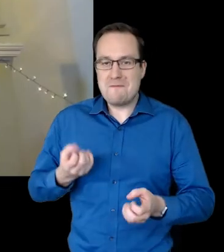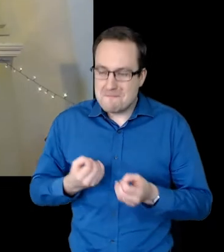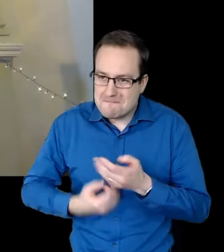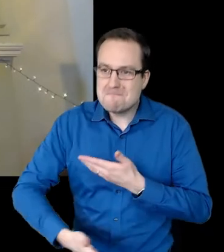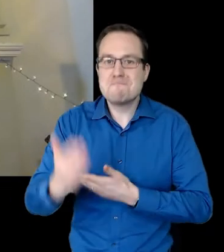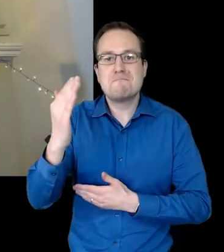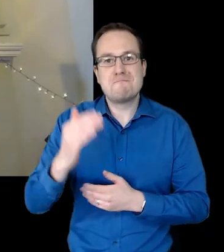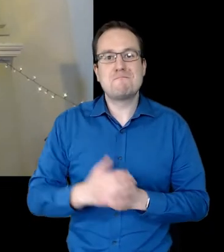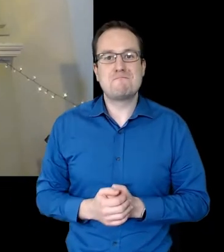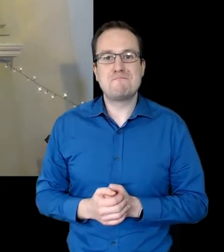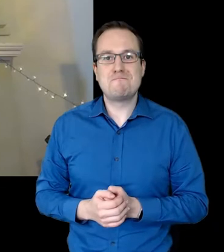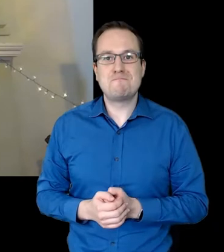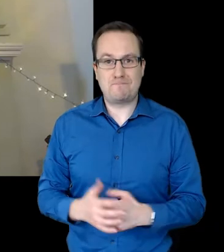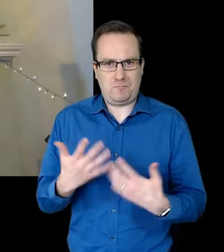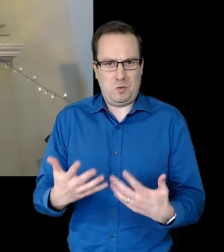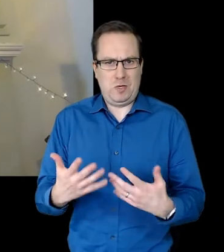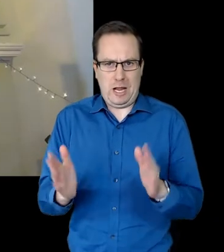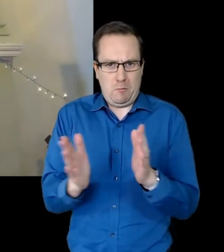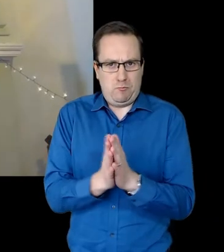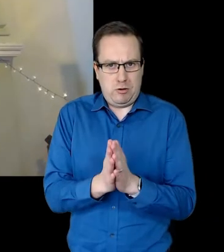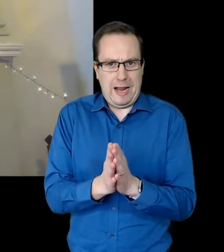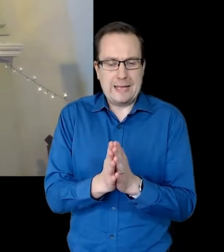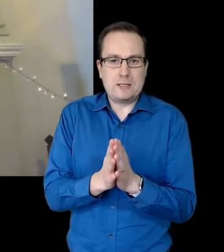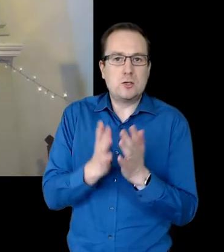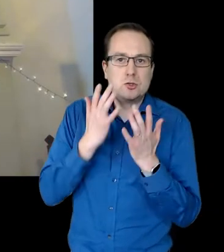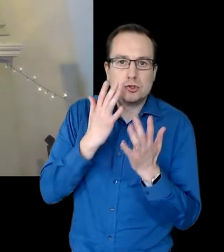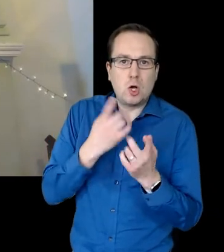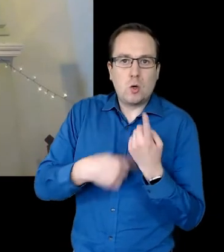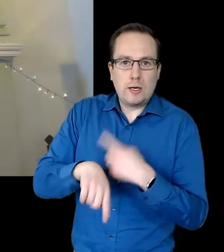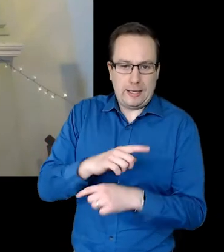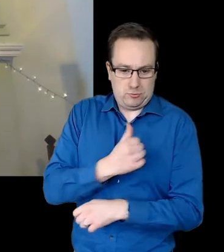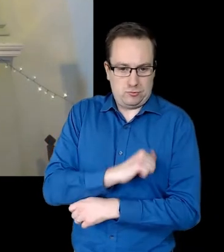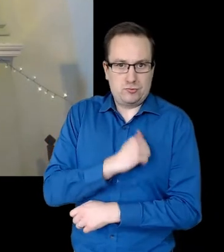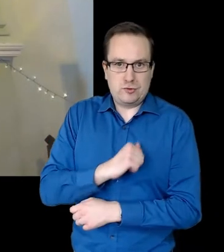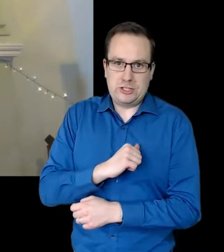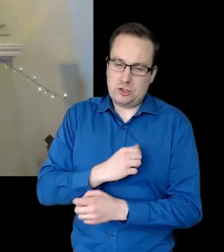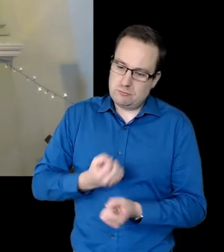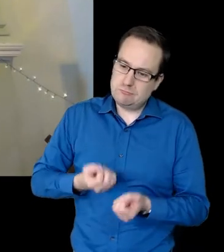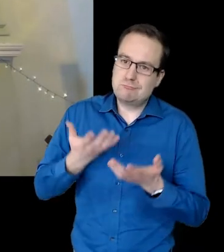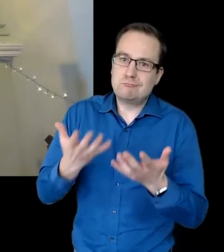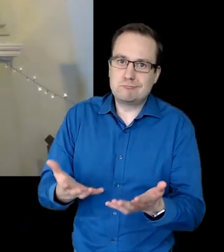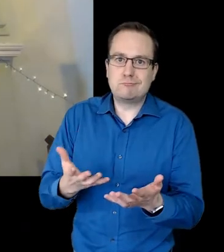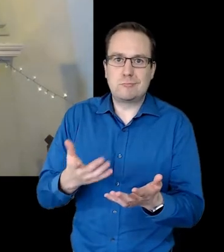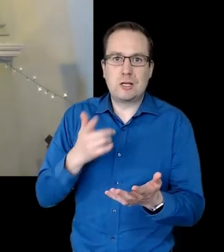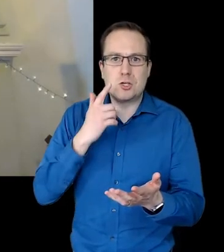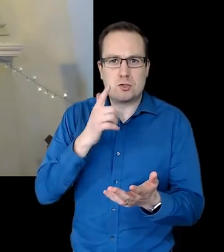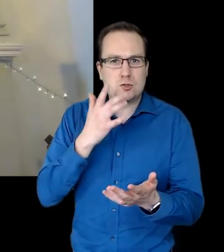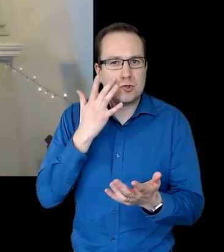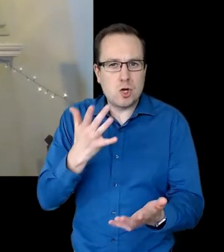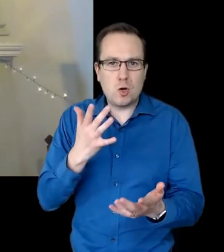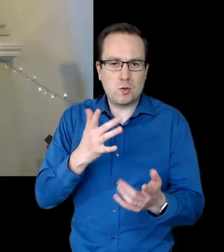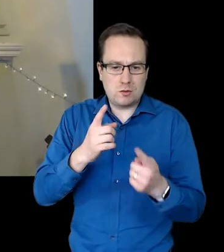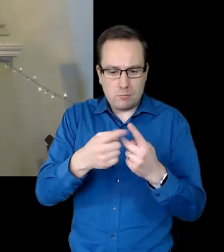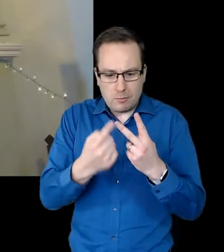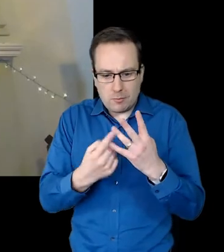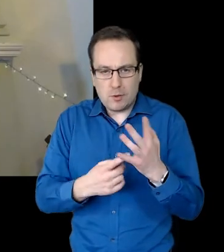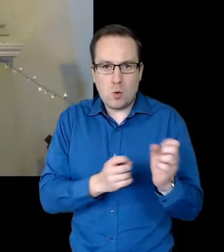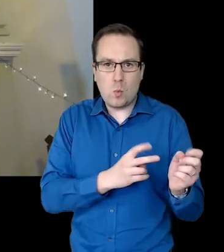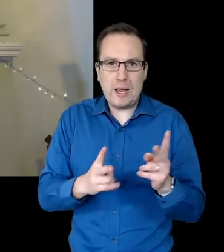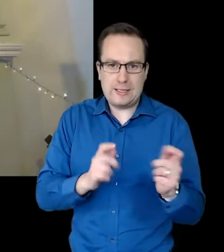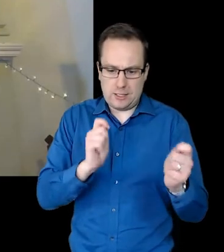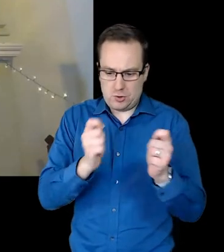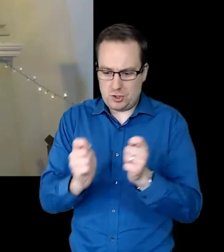As our prayers today show. Our Christian story. Contains many unexpected reversals. Or moments of coming out.